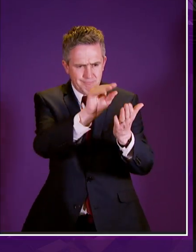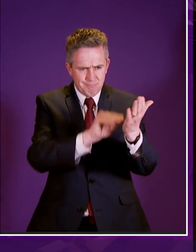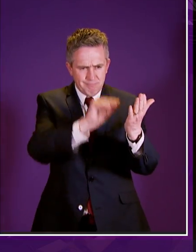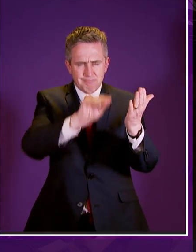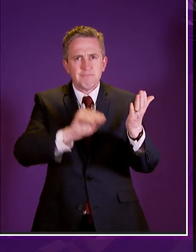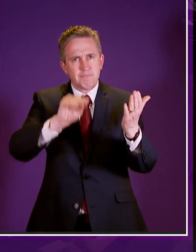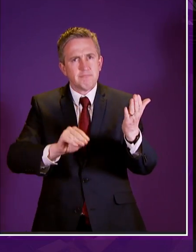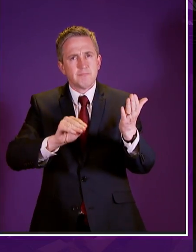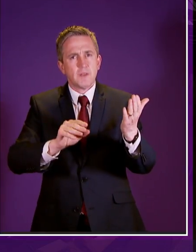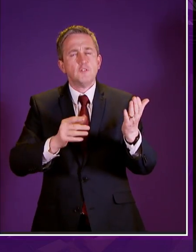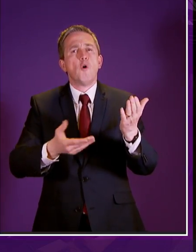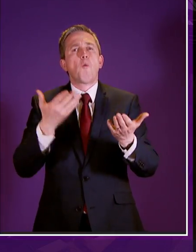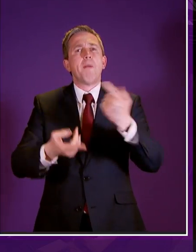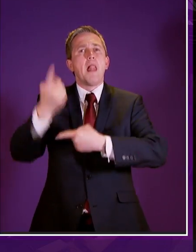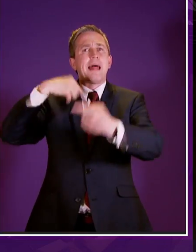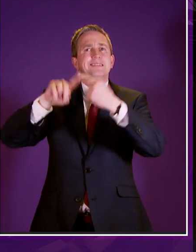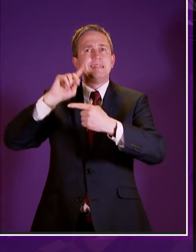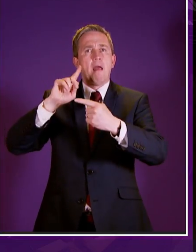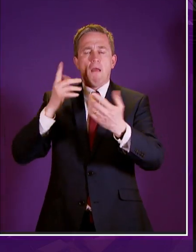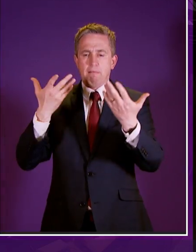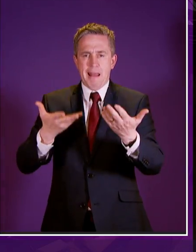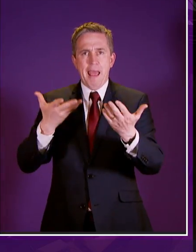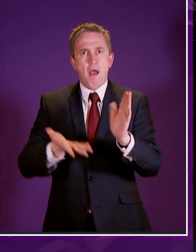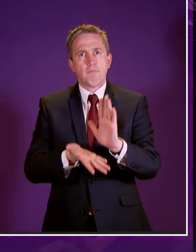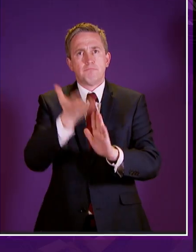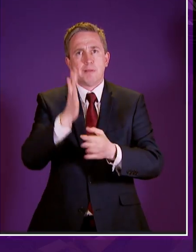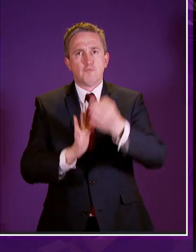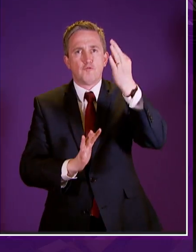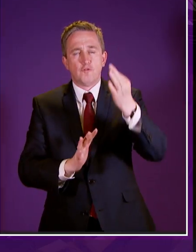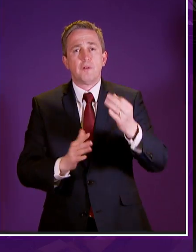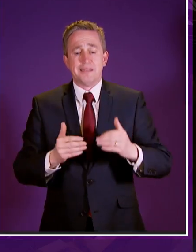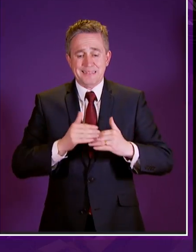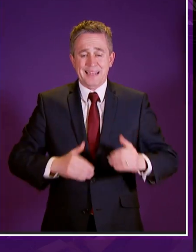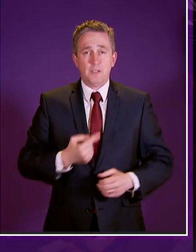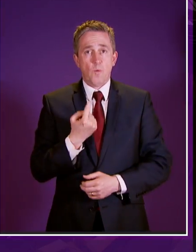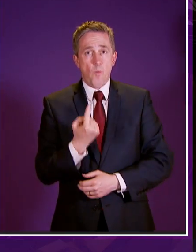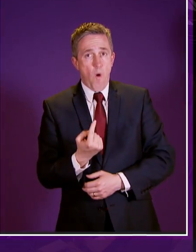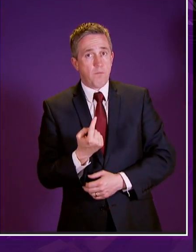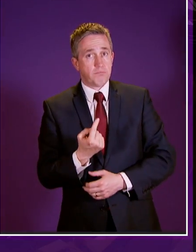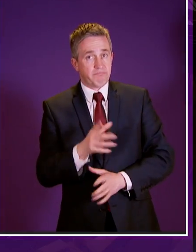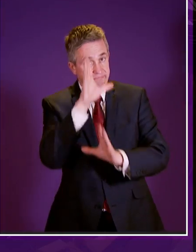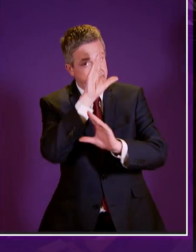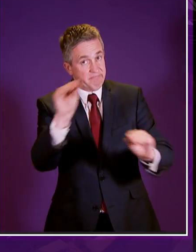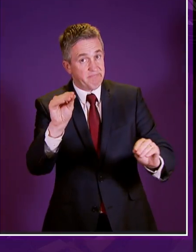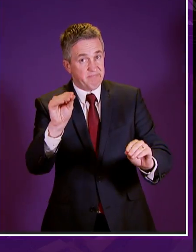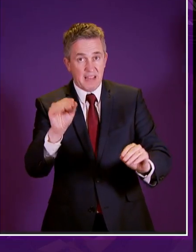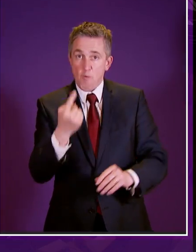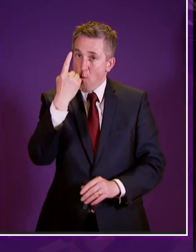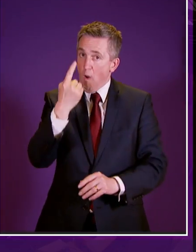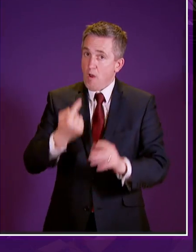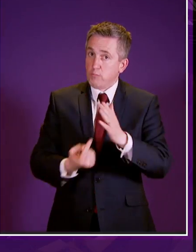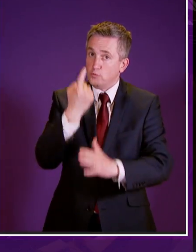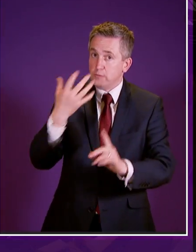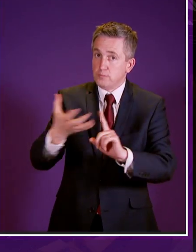when it was introduced last summer at stage one i reminded the chamber that we only get one first go at this